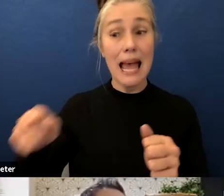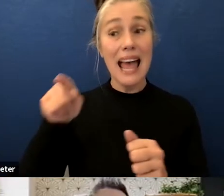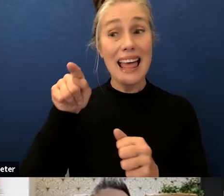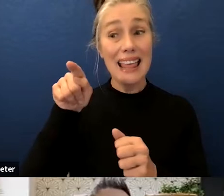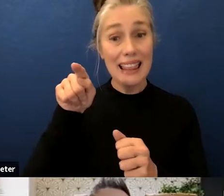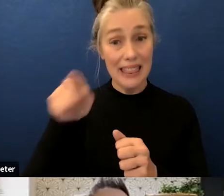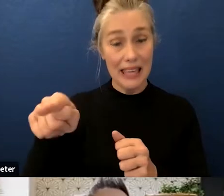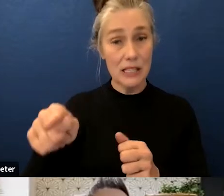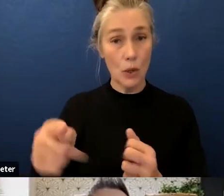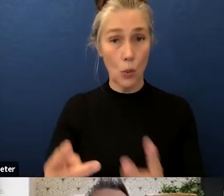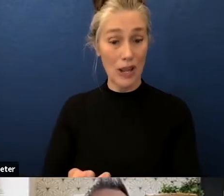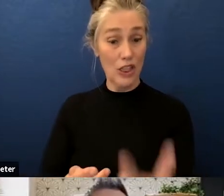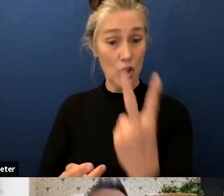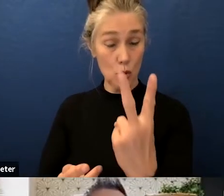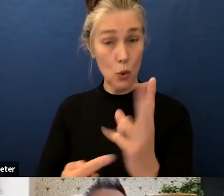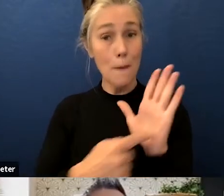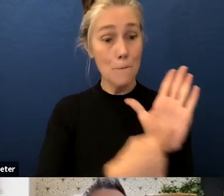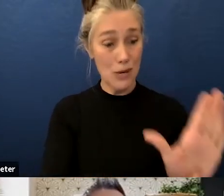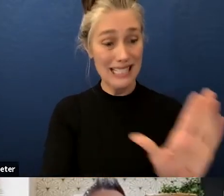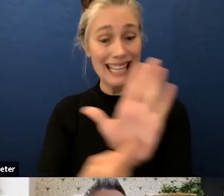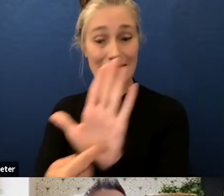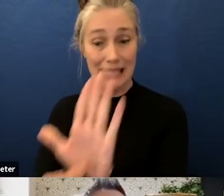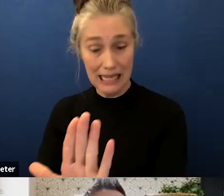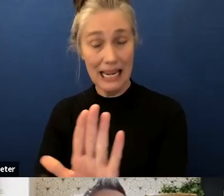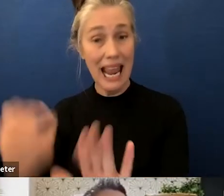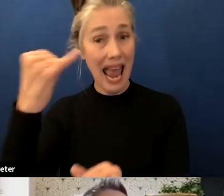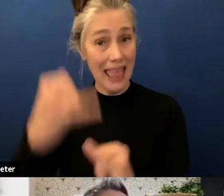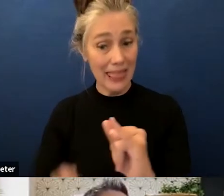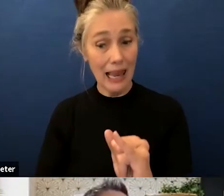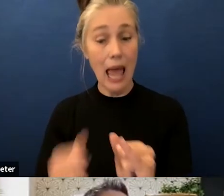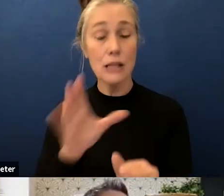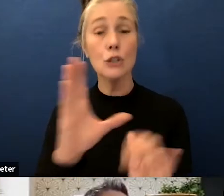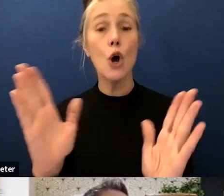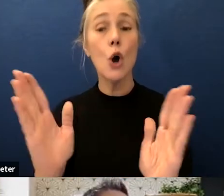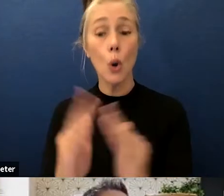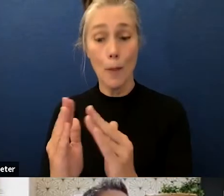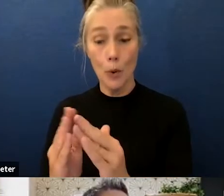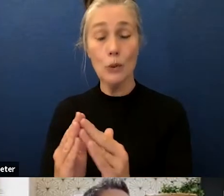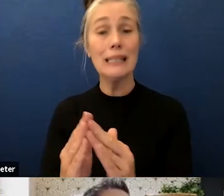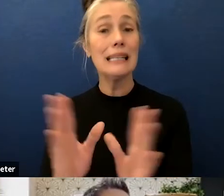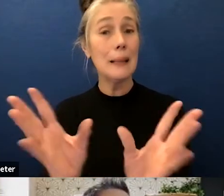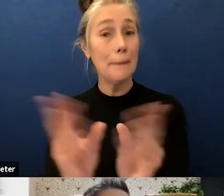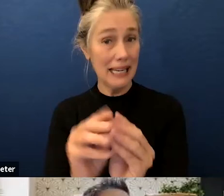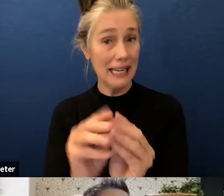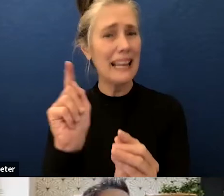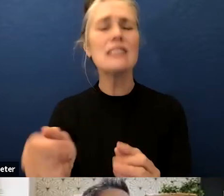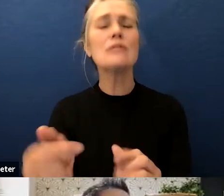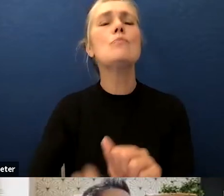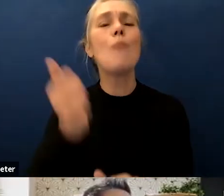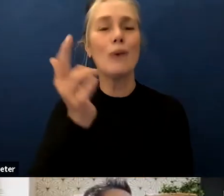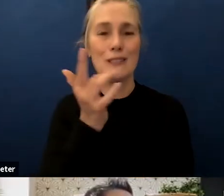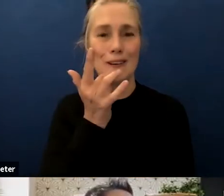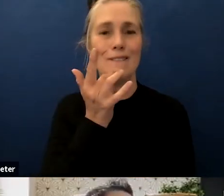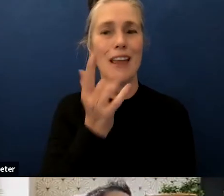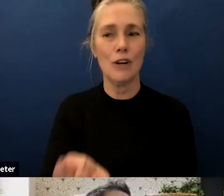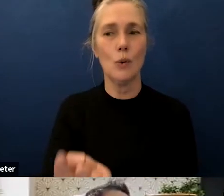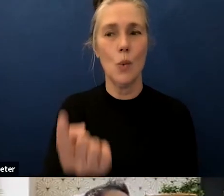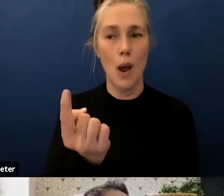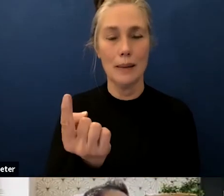of the two scenarios that were presented at our community meeting the one that was favored the most um in part